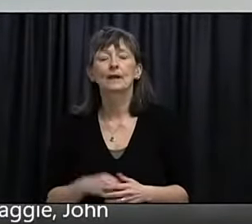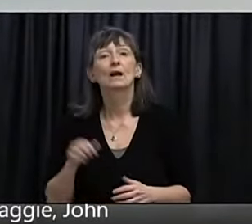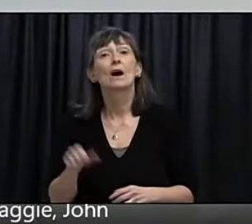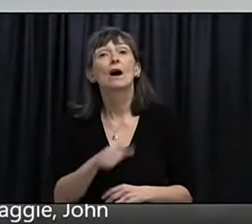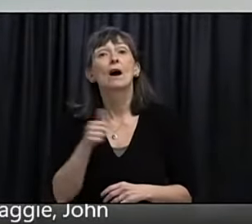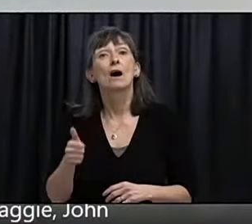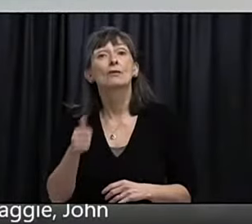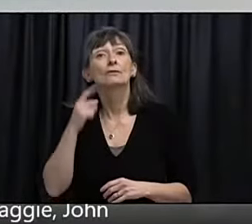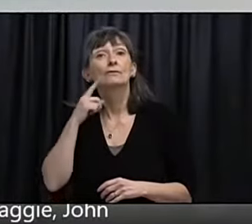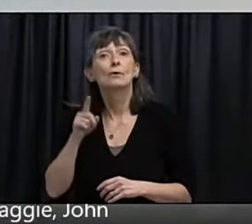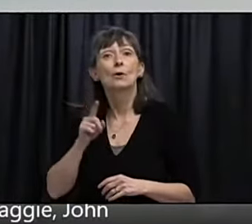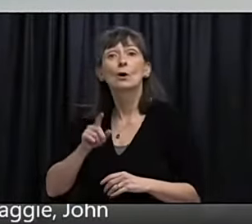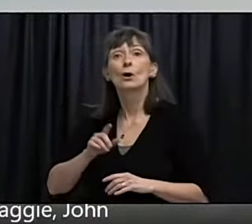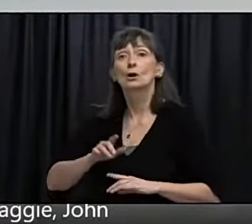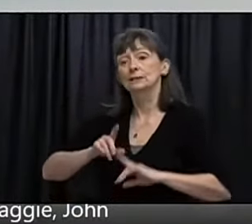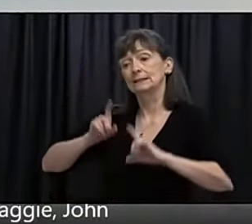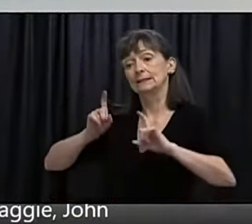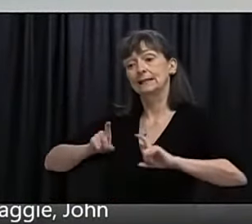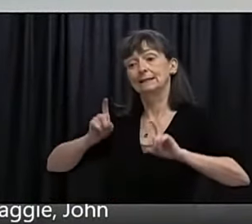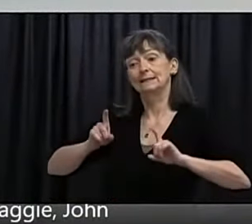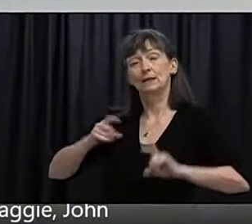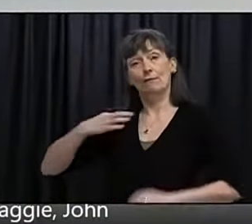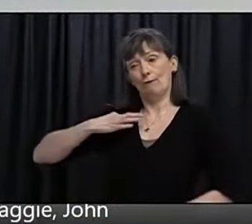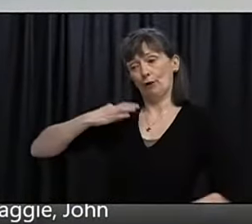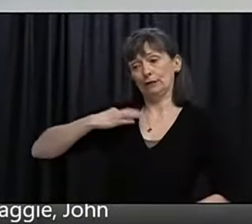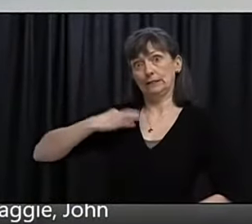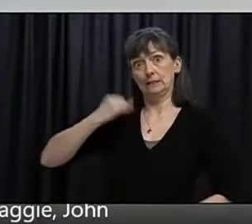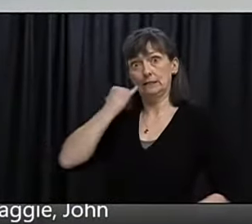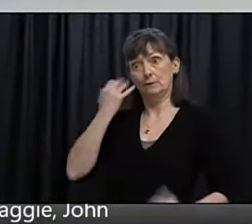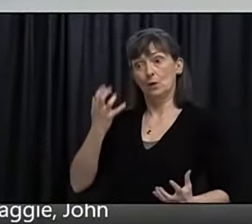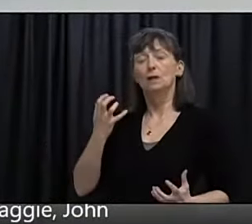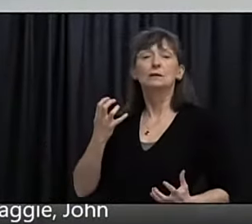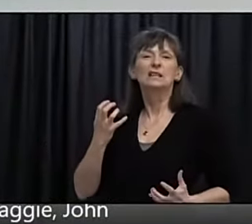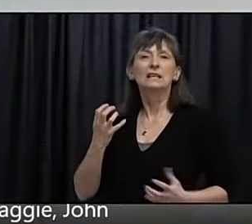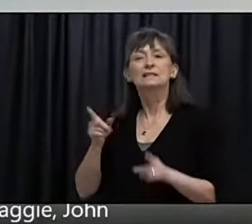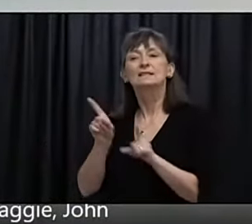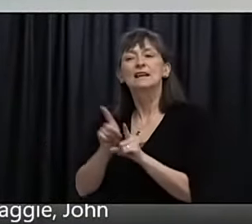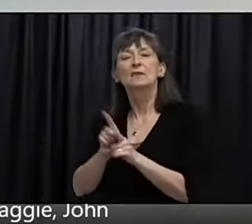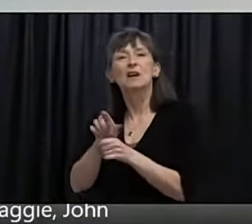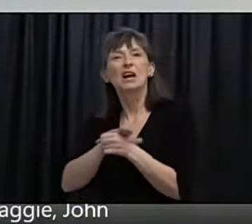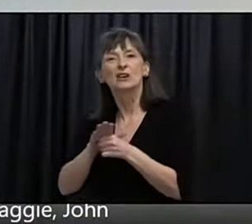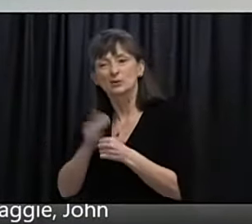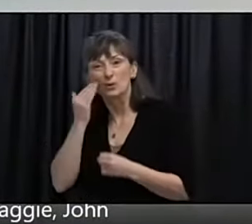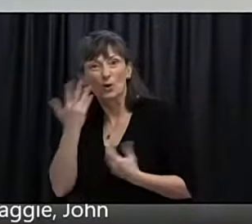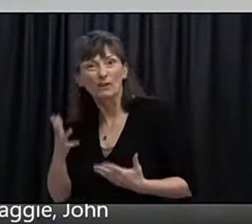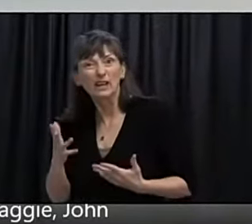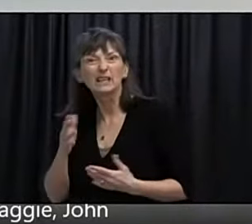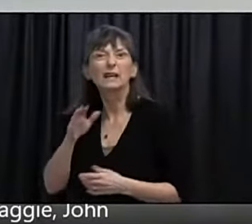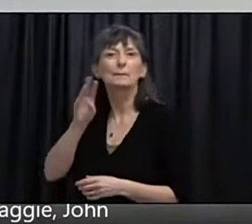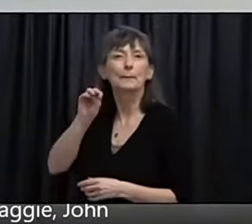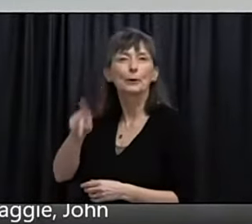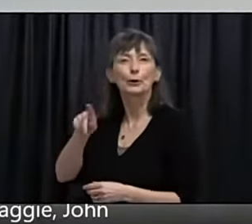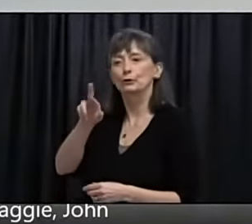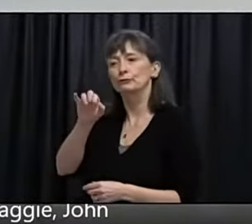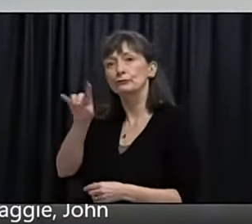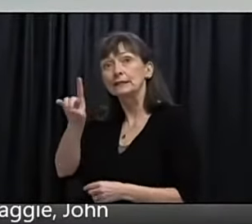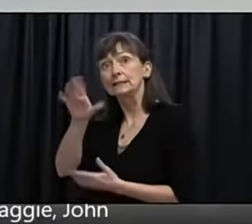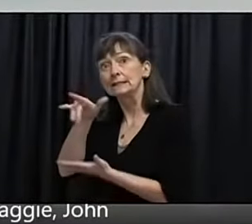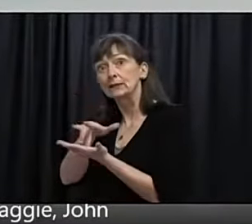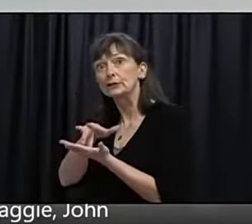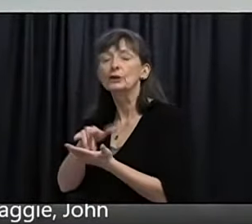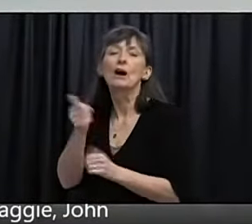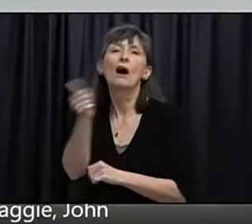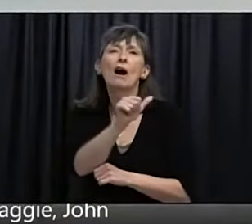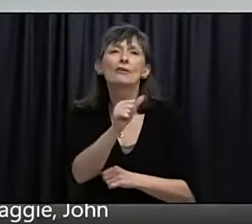this will be a combination of the existing clinics in places like the Reed Center but also some mobile clinics. And I just